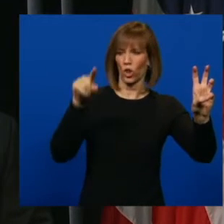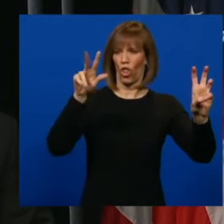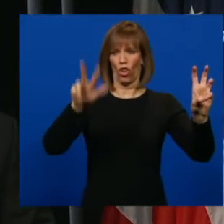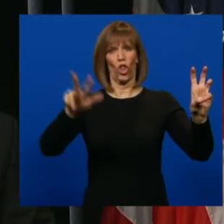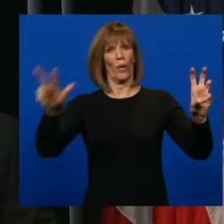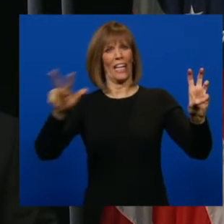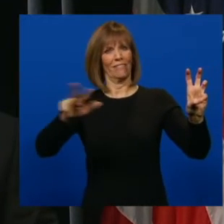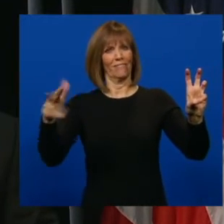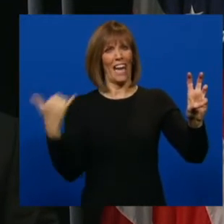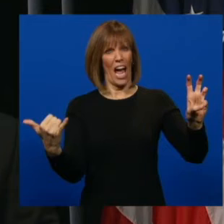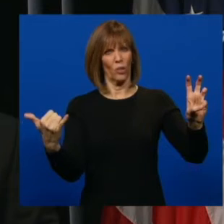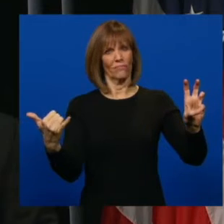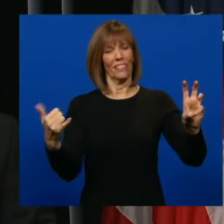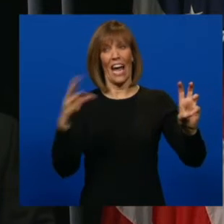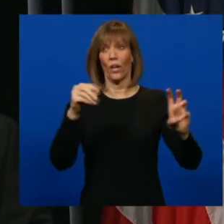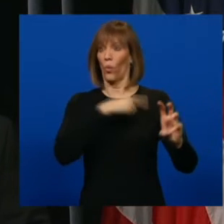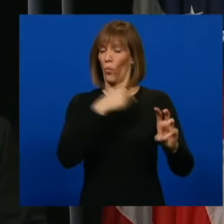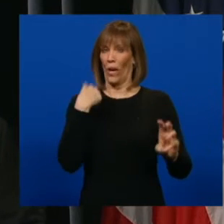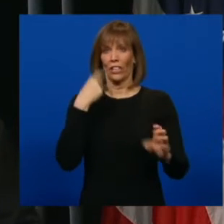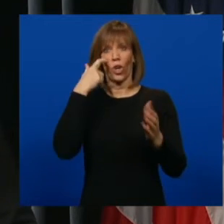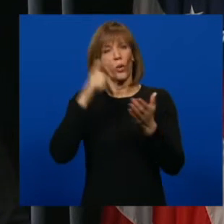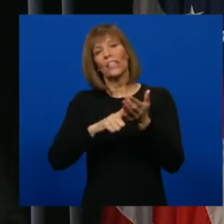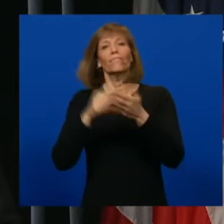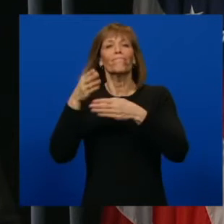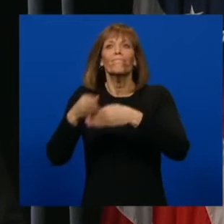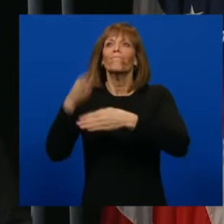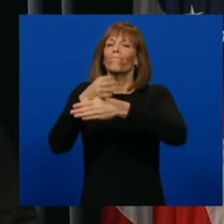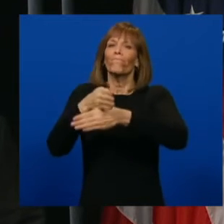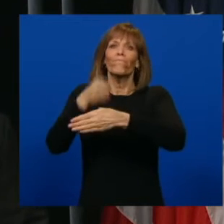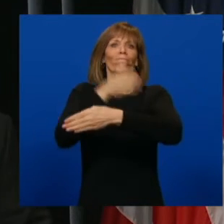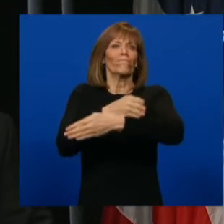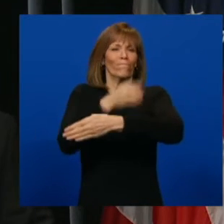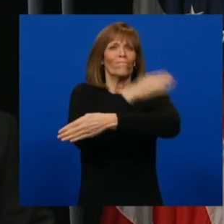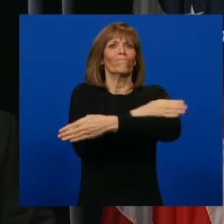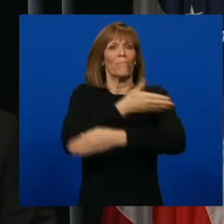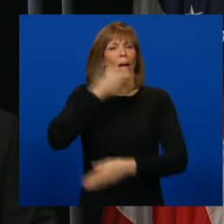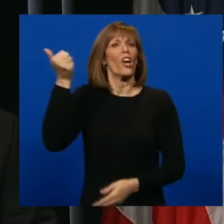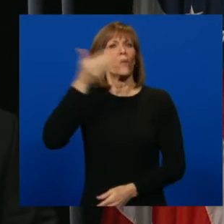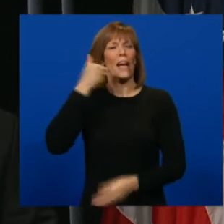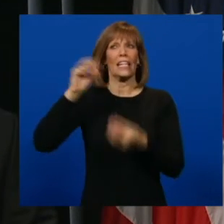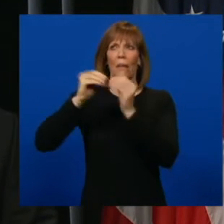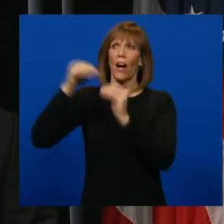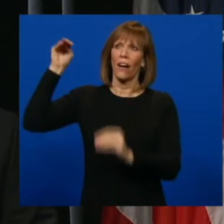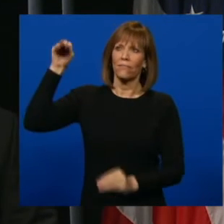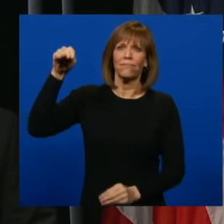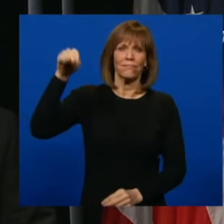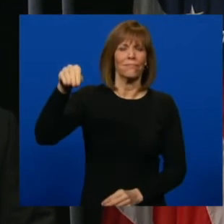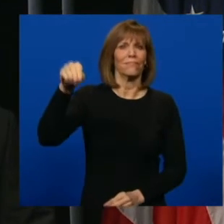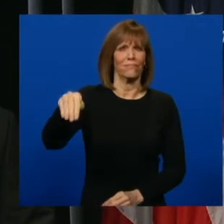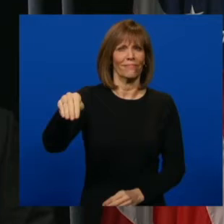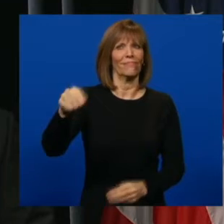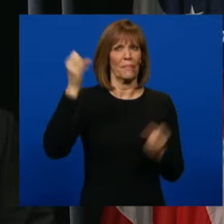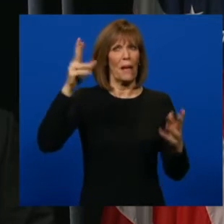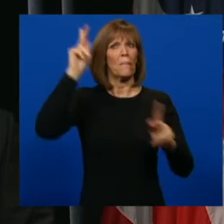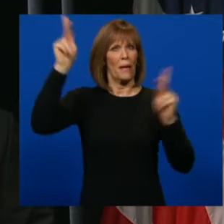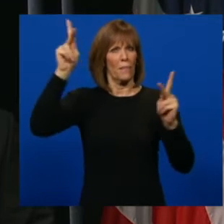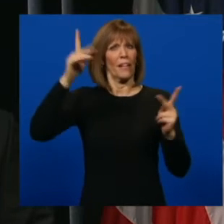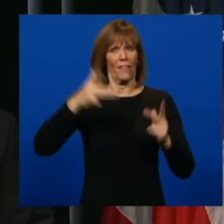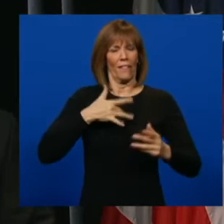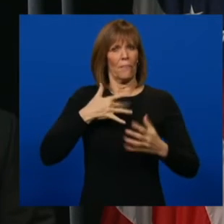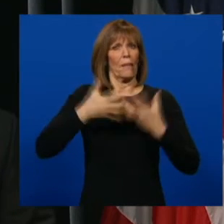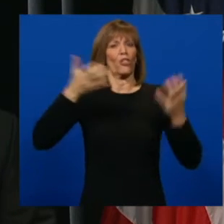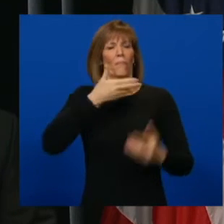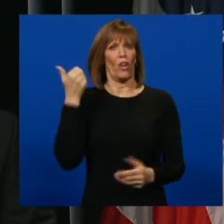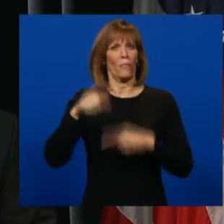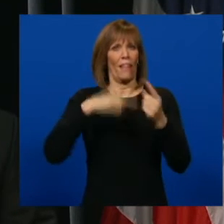-term care outbreaks, and we continue to see that number decline, and we continue to see outbreaks among residents and staff decline as